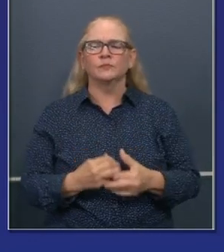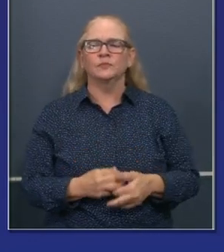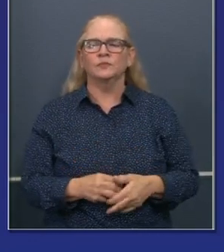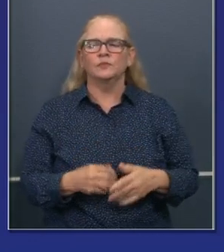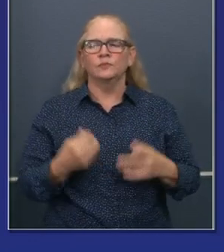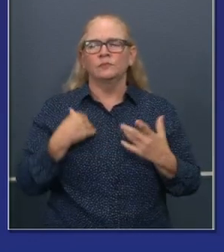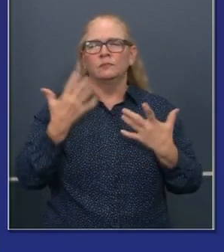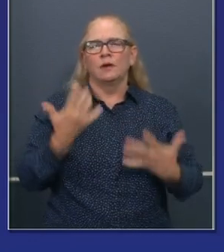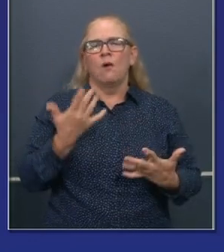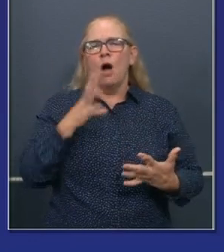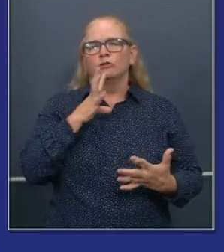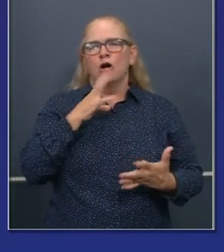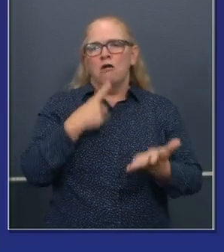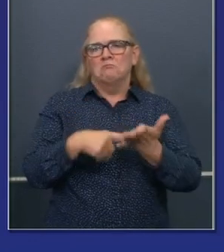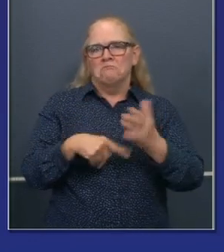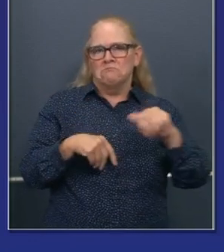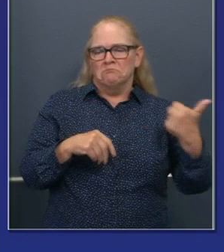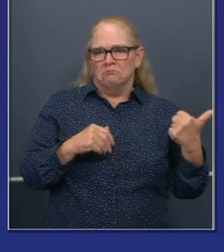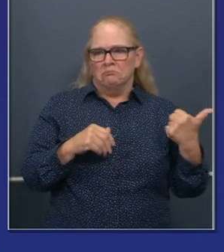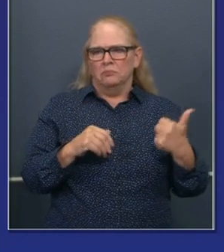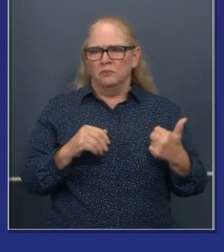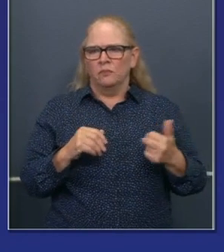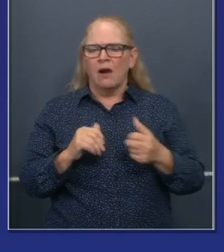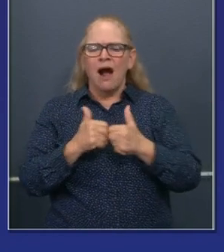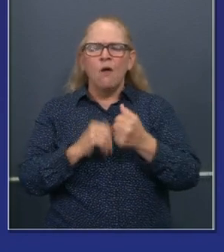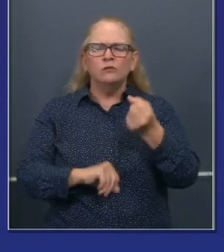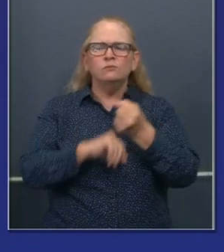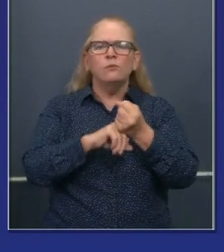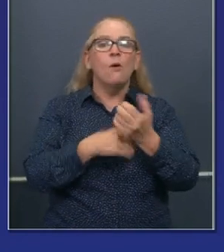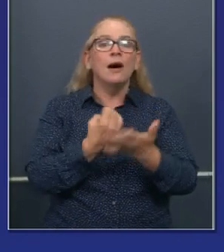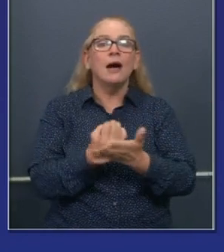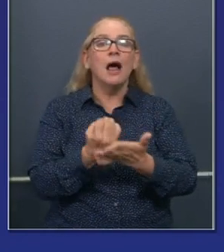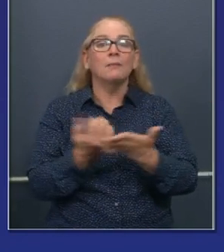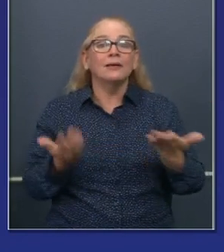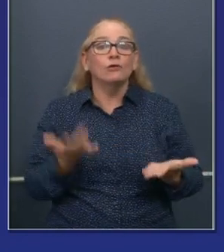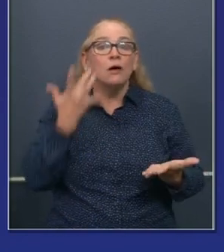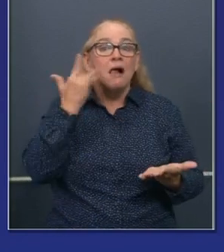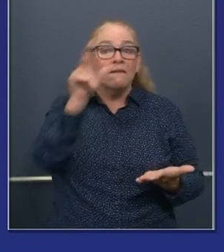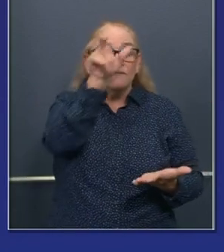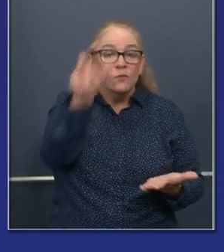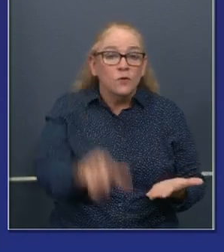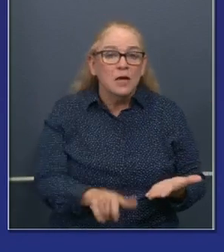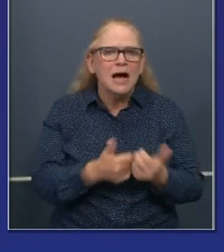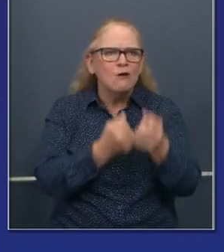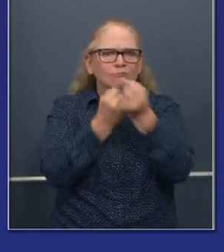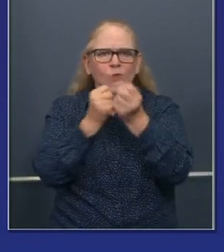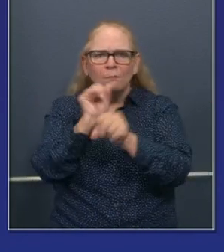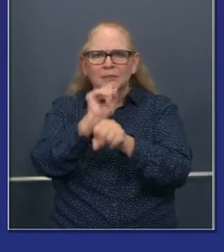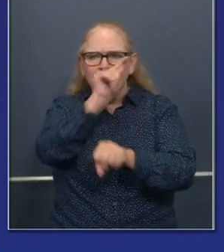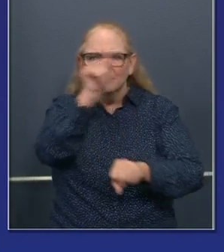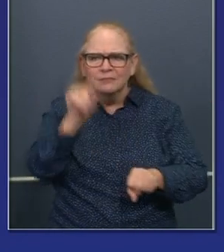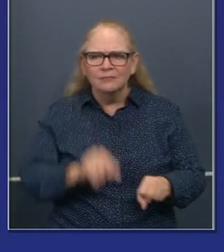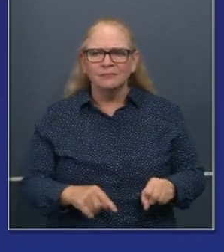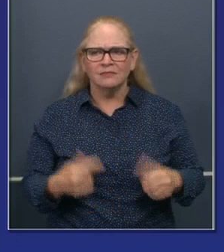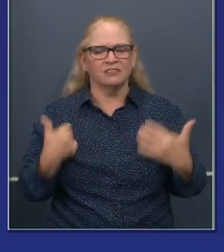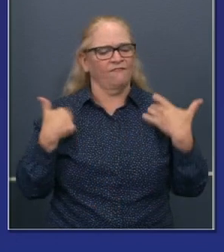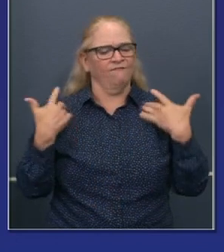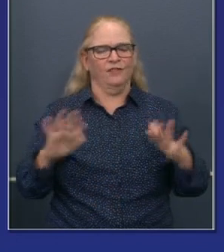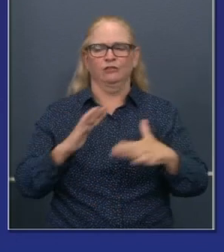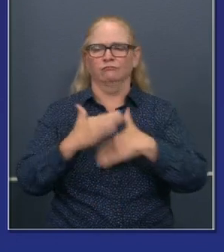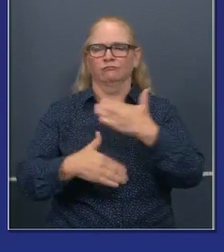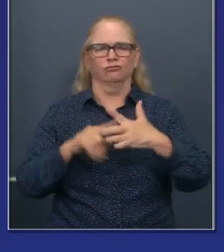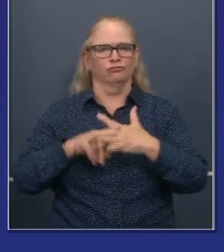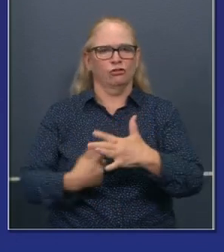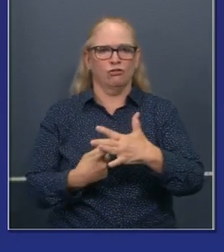have taken to support the economy here in the state of California. Already in play, we've already moved forward to simplify accounting